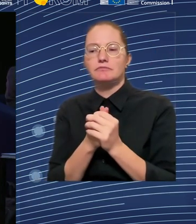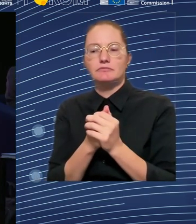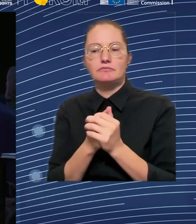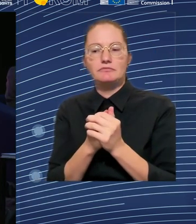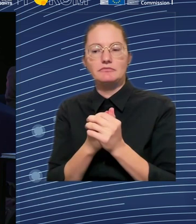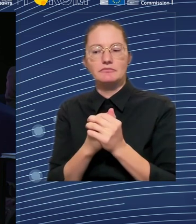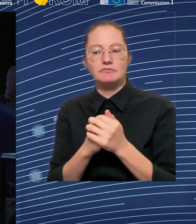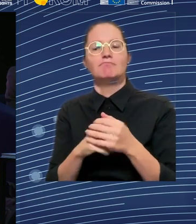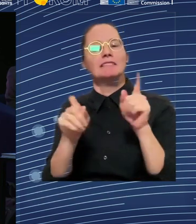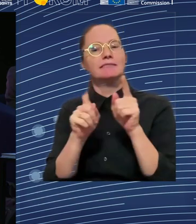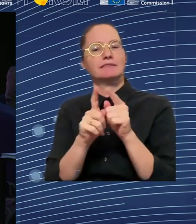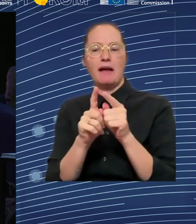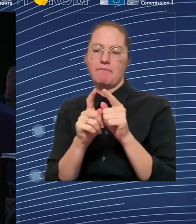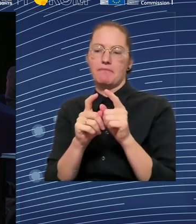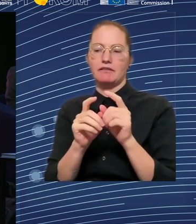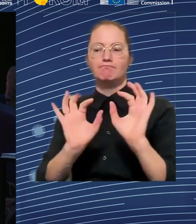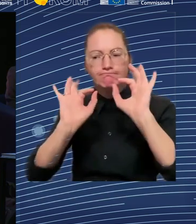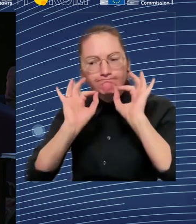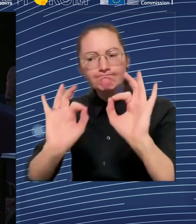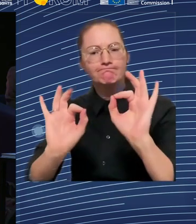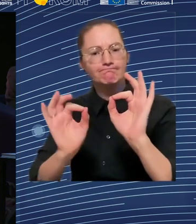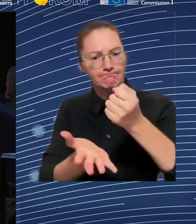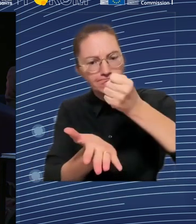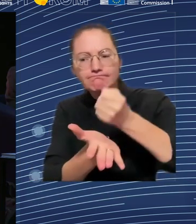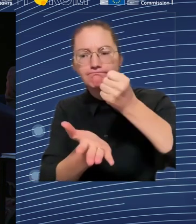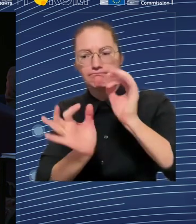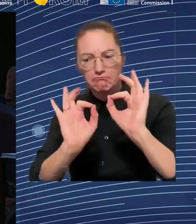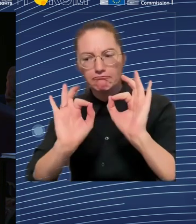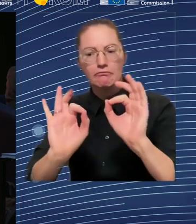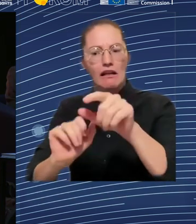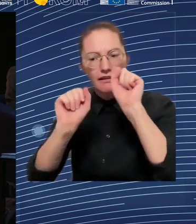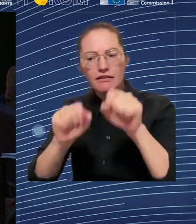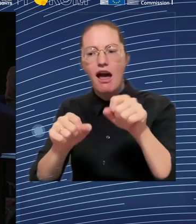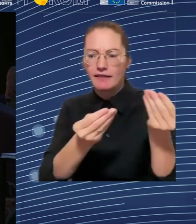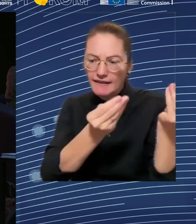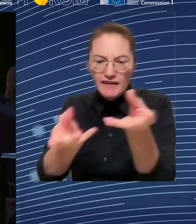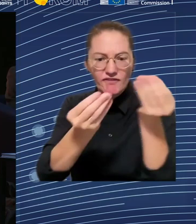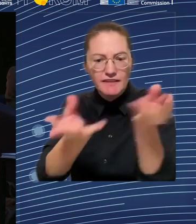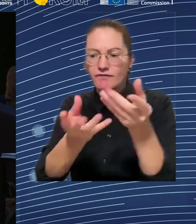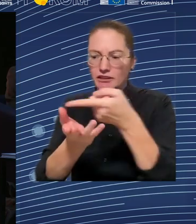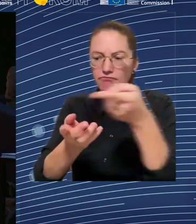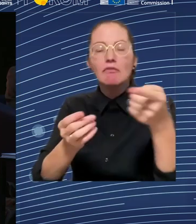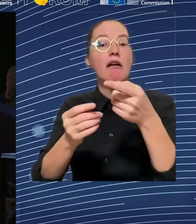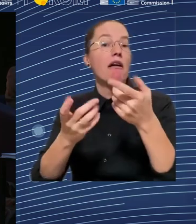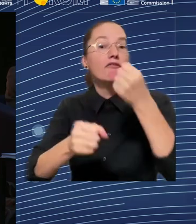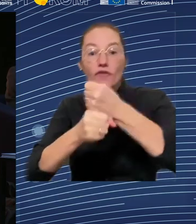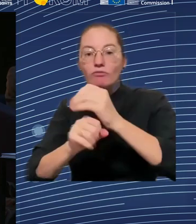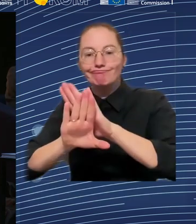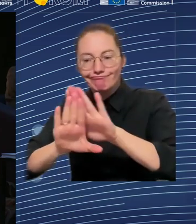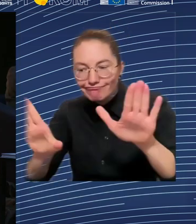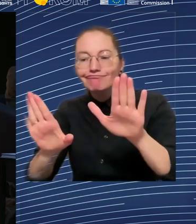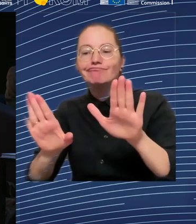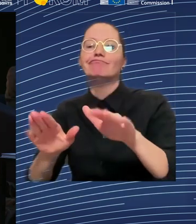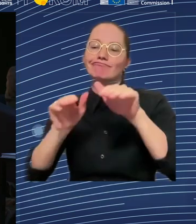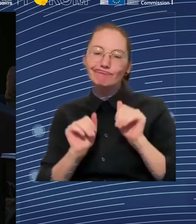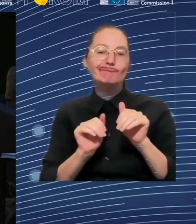lot of people, education wasn't the best thing in their lives. It was the worst time. And they're afraid now